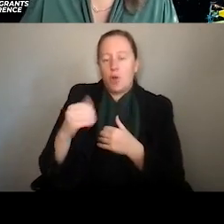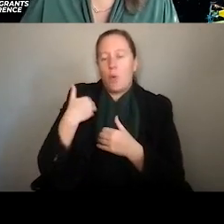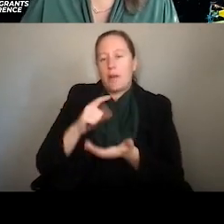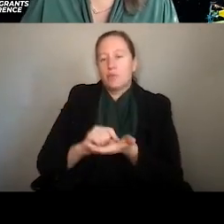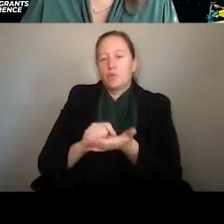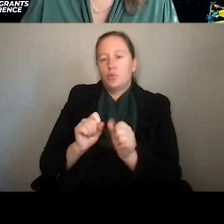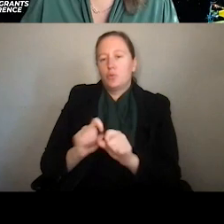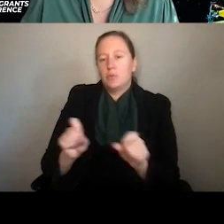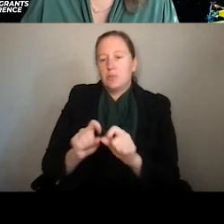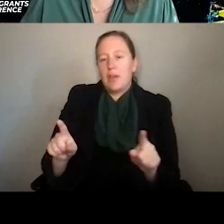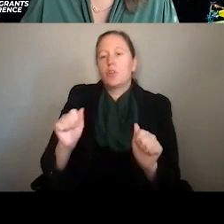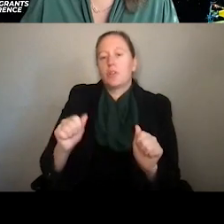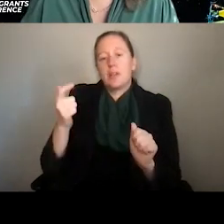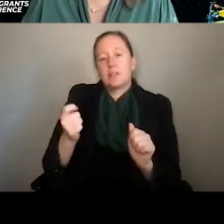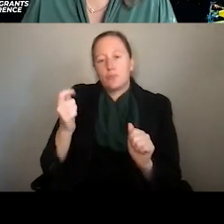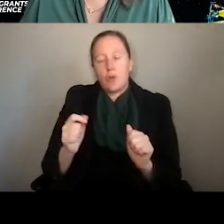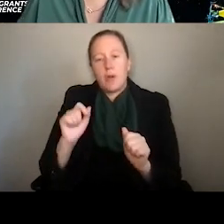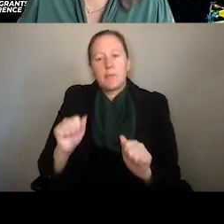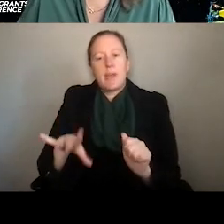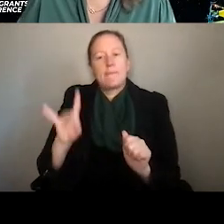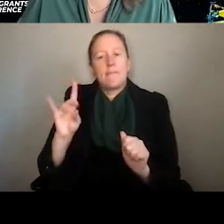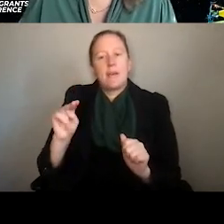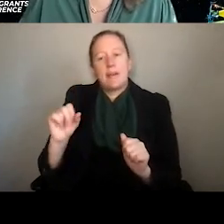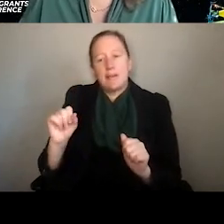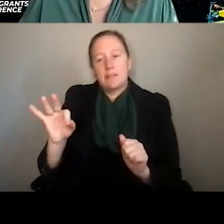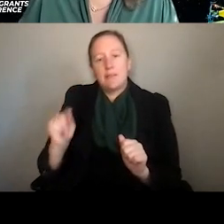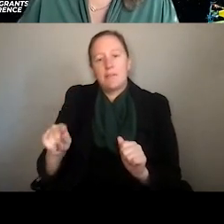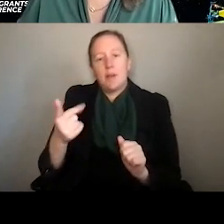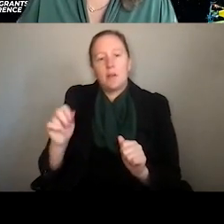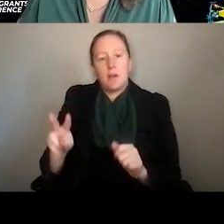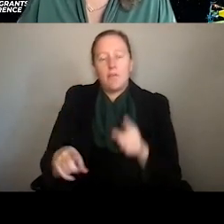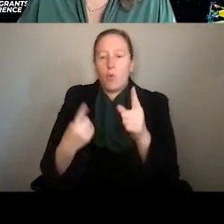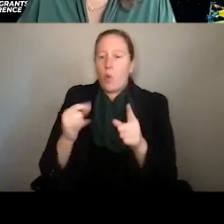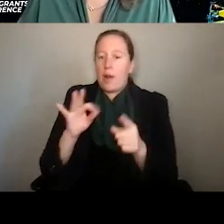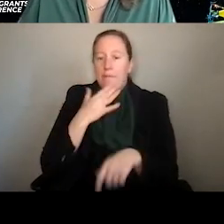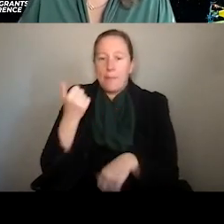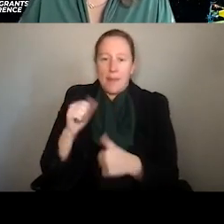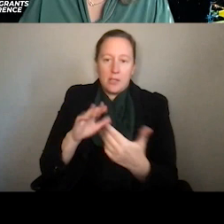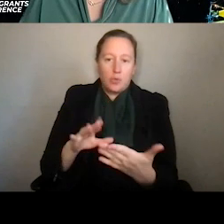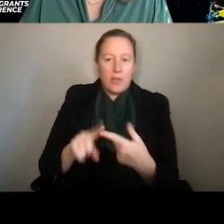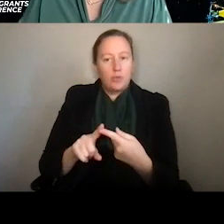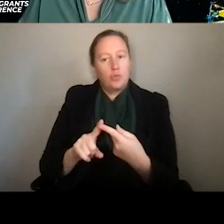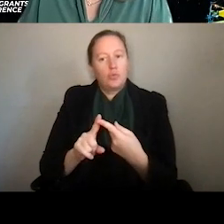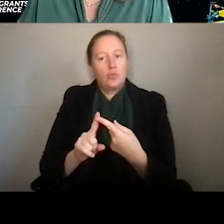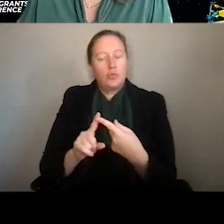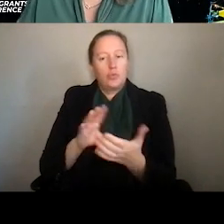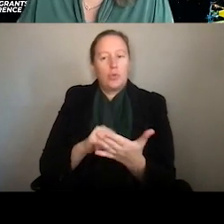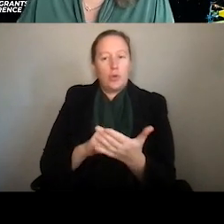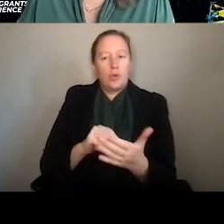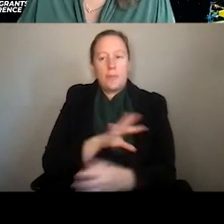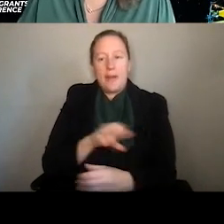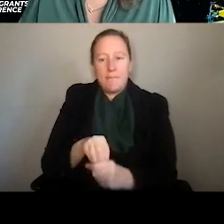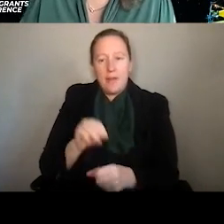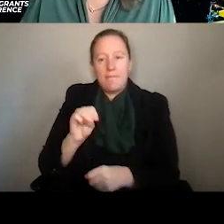subscribe to for news and updates, and you can find those at NSF.gov. One of the best ways to learn is to be a part of the merit review